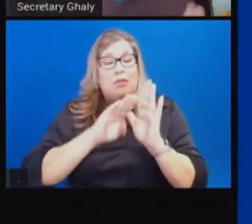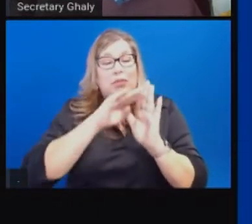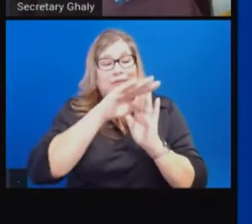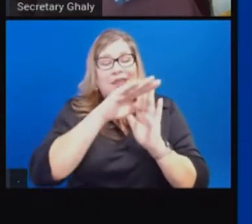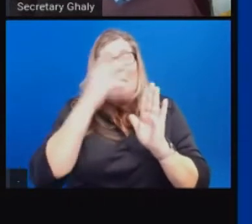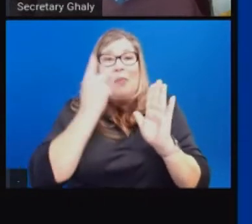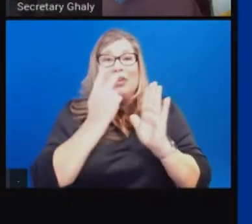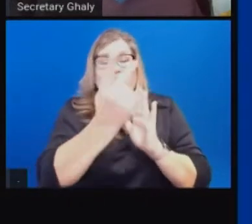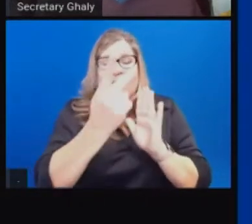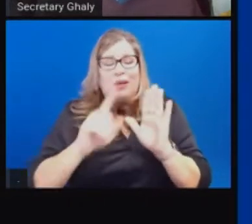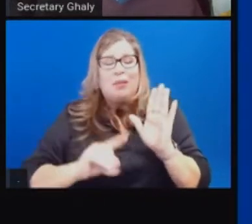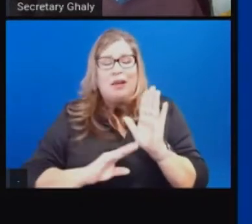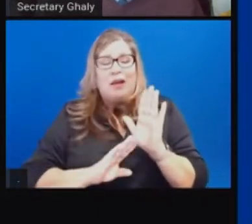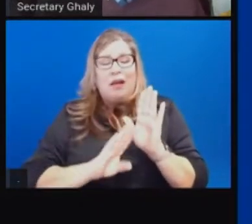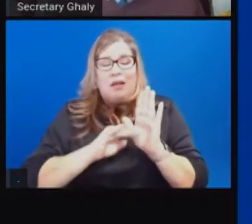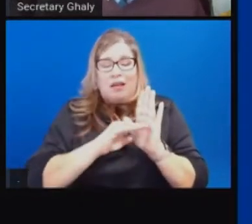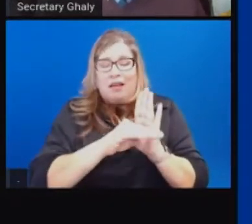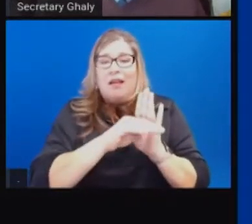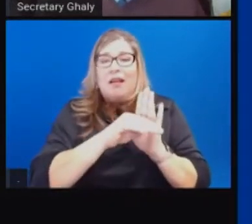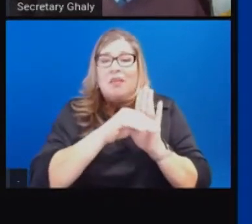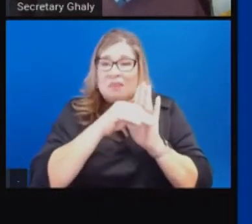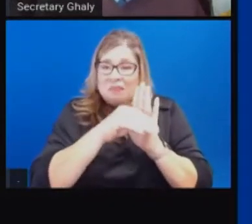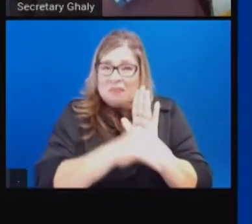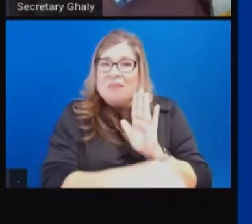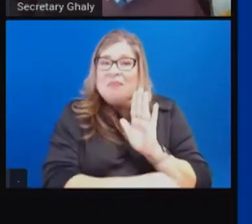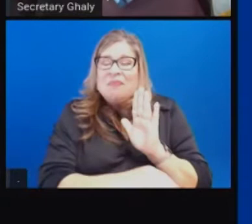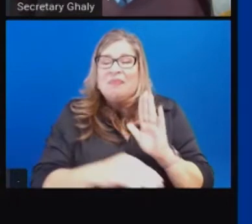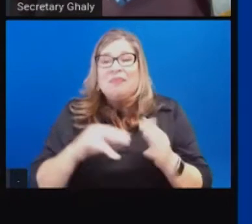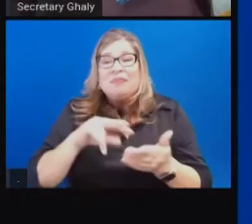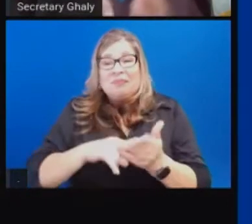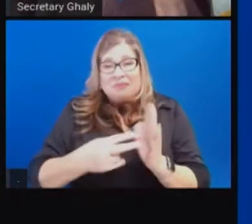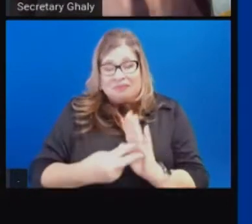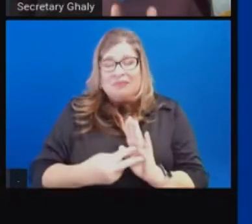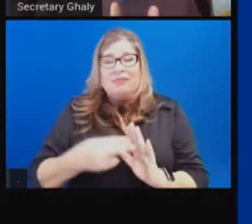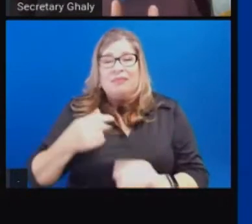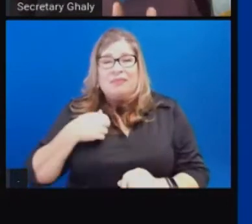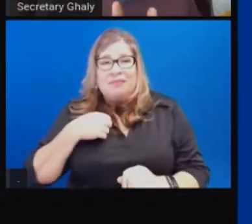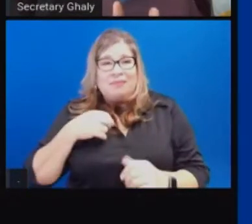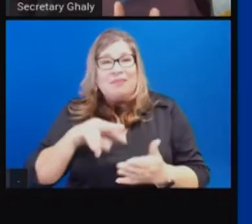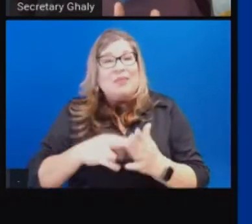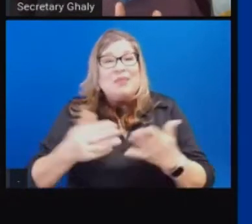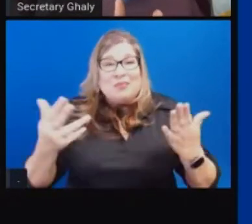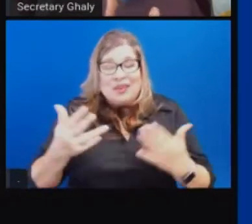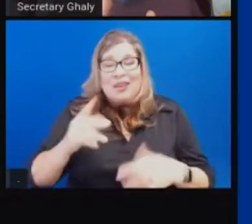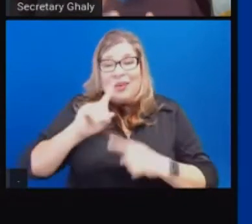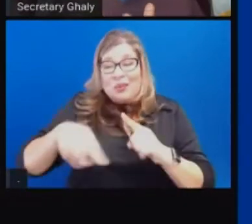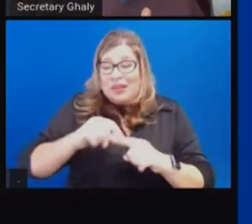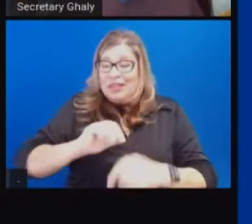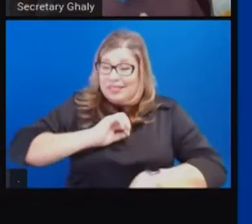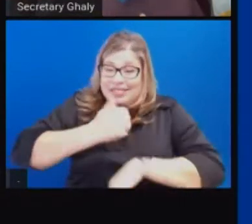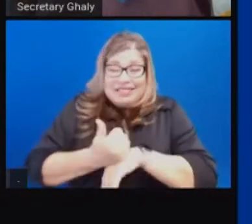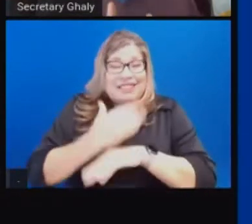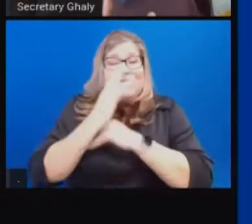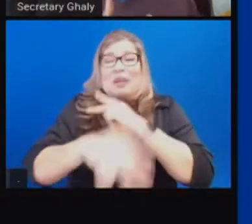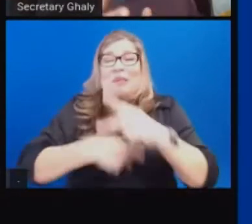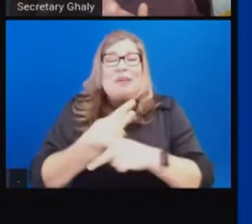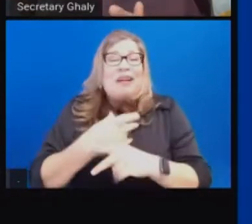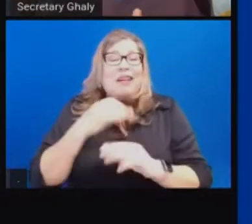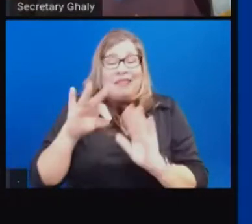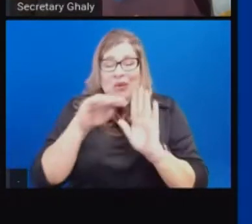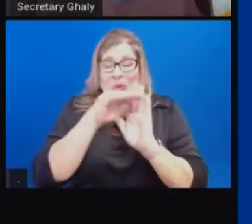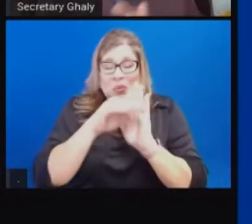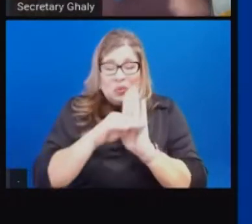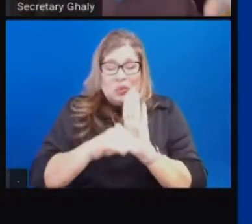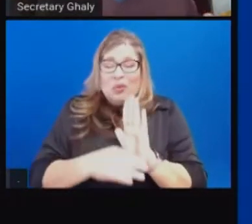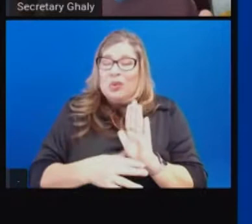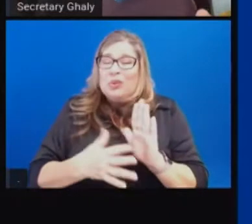what I'm going to say COVID textbook now in the ability to say, you put an intervention in place, even if it isn't,